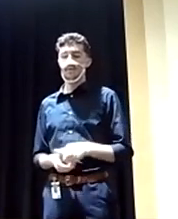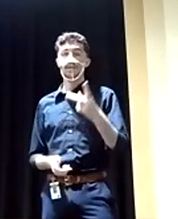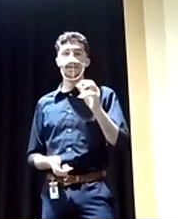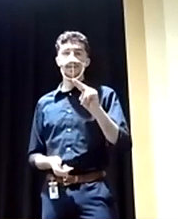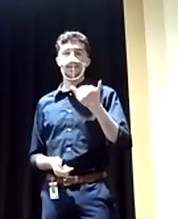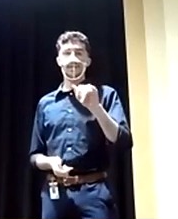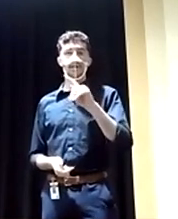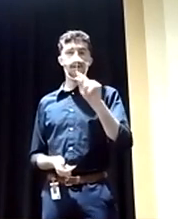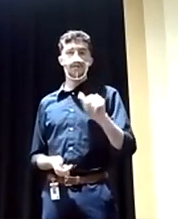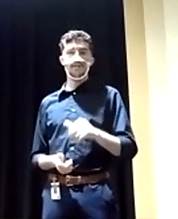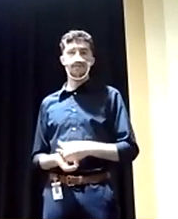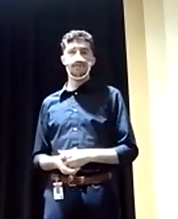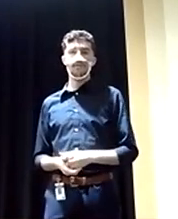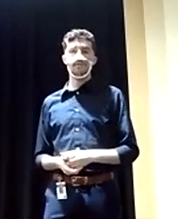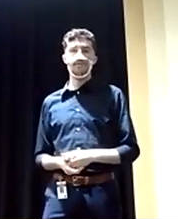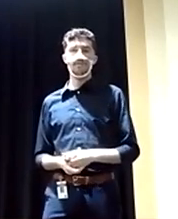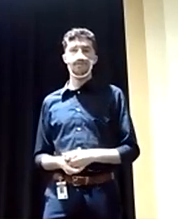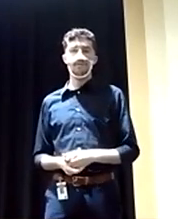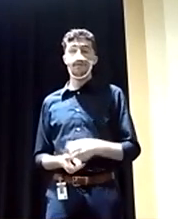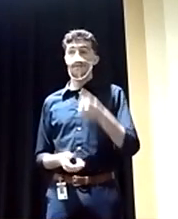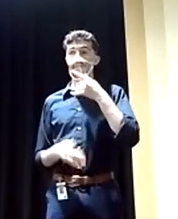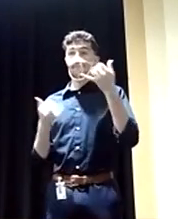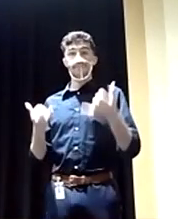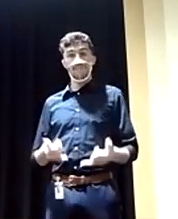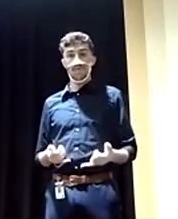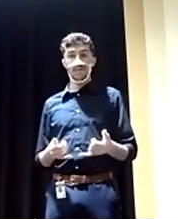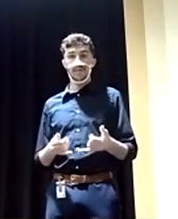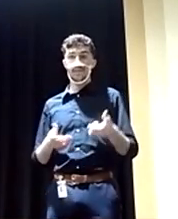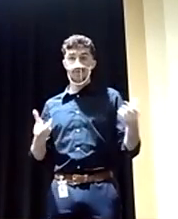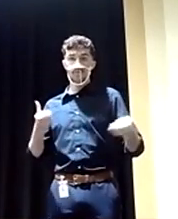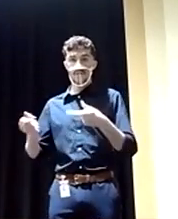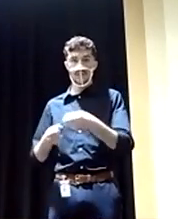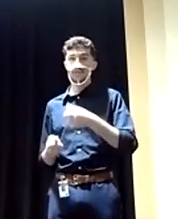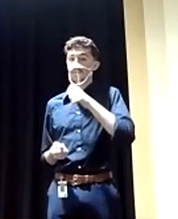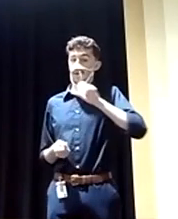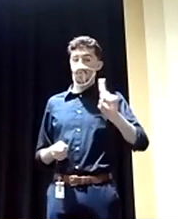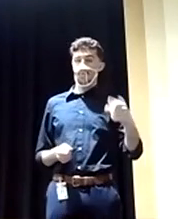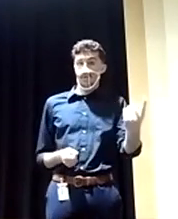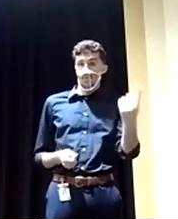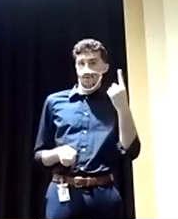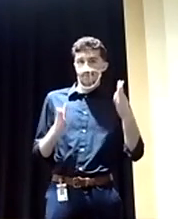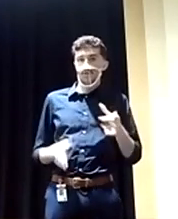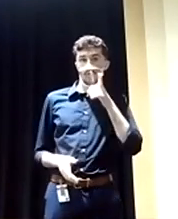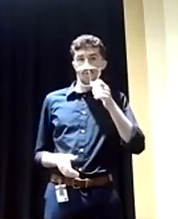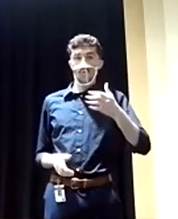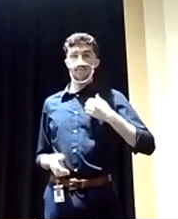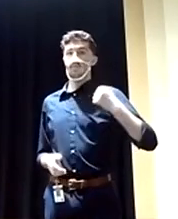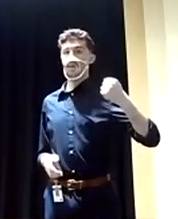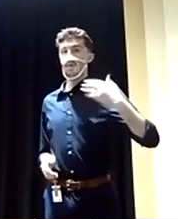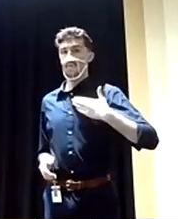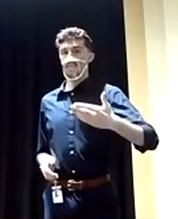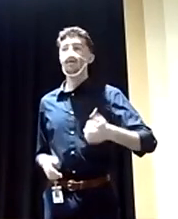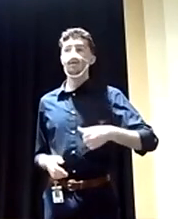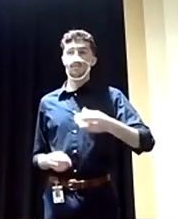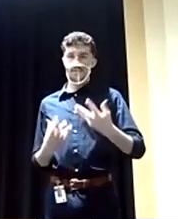Well, the good thing in this race, there was not only one candidate who spoke out against what happened to Haitian immigrants on the on